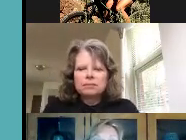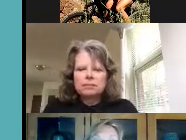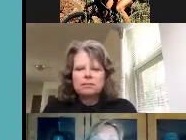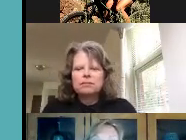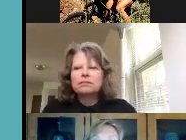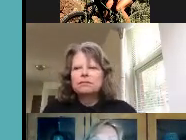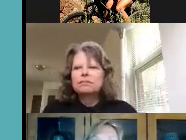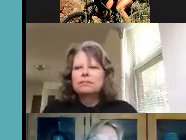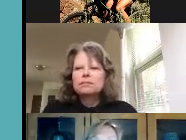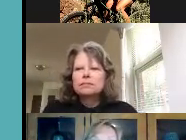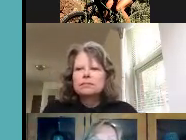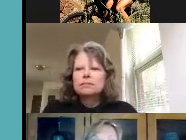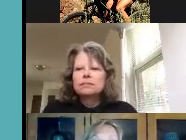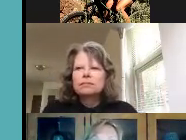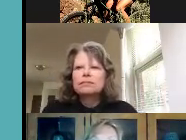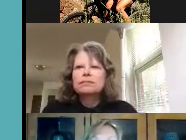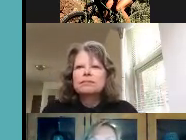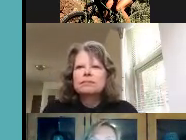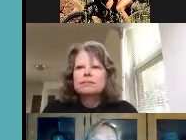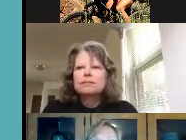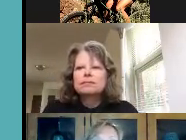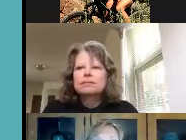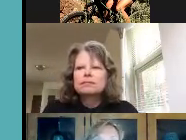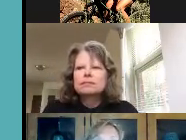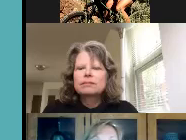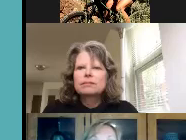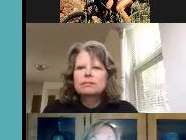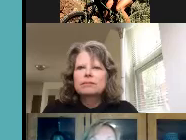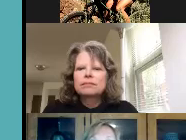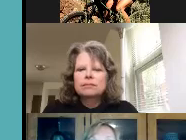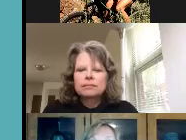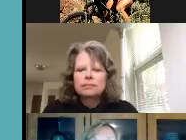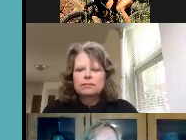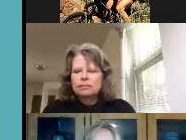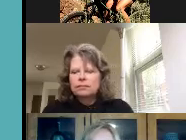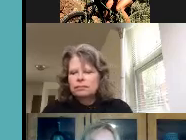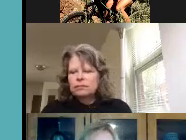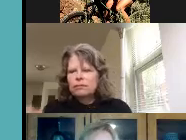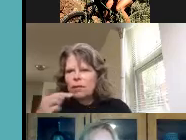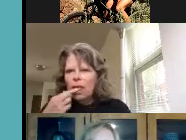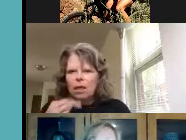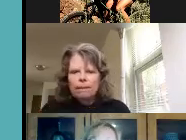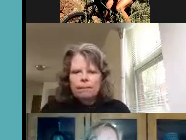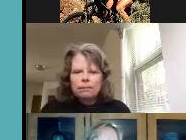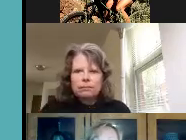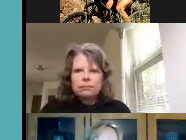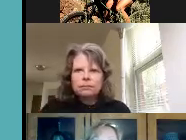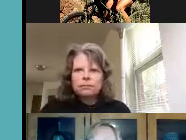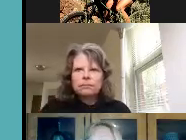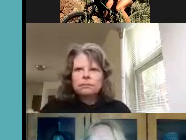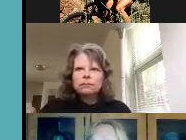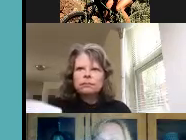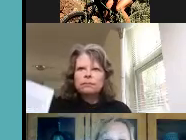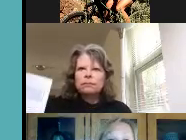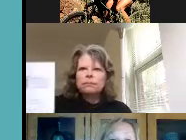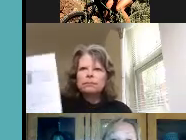for to define a deaf blind um individual first the consumer must be deaf blind uh